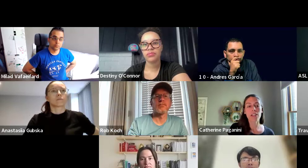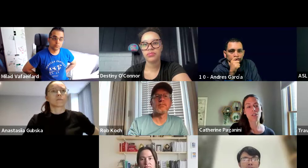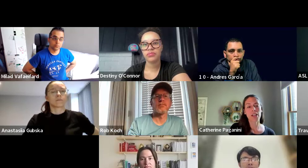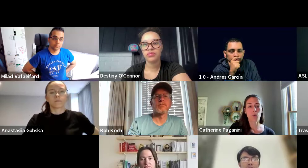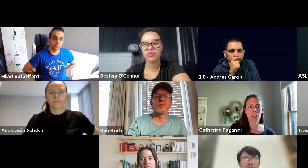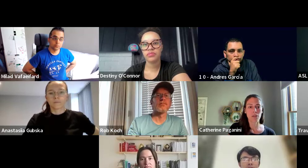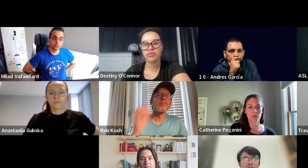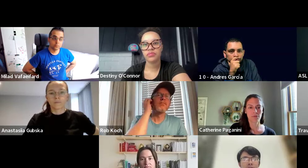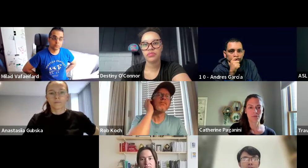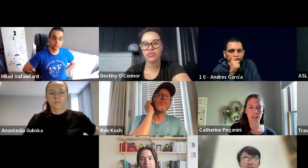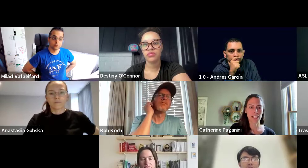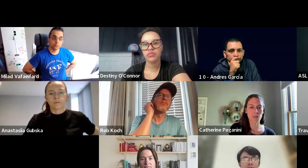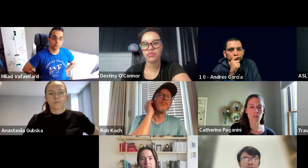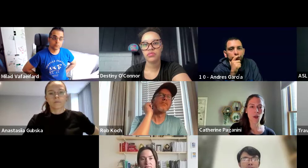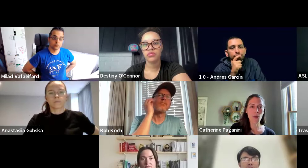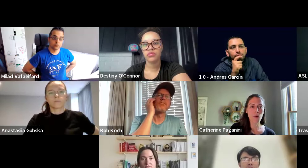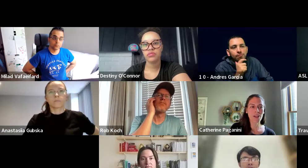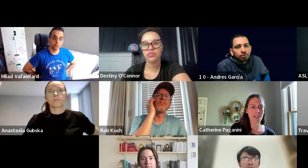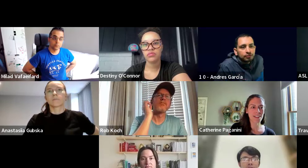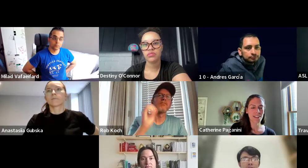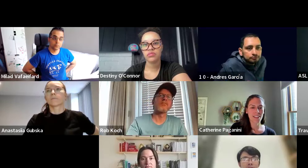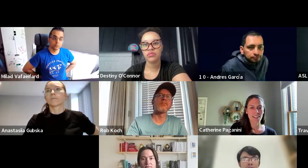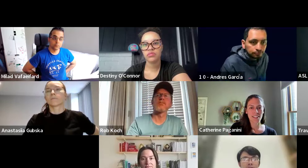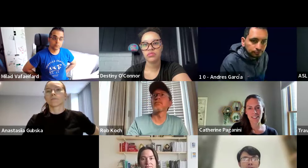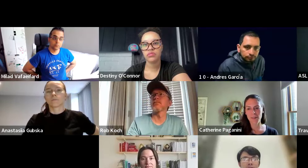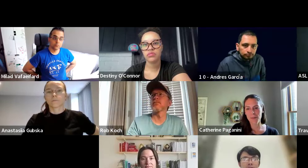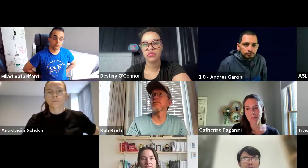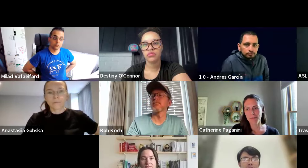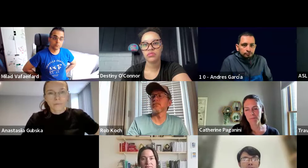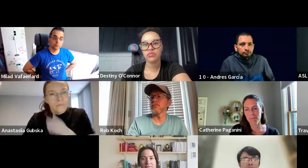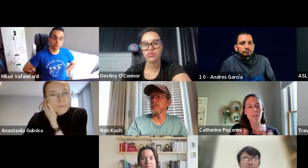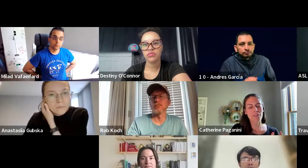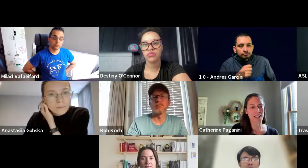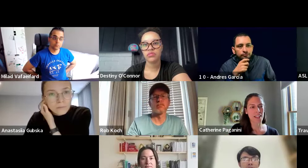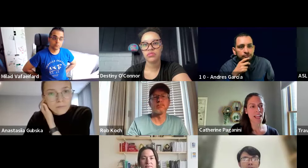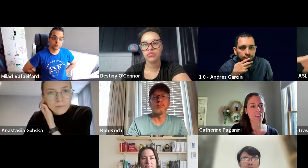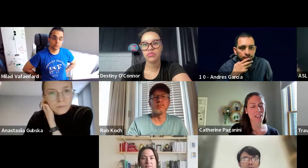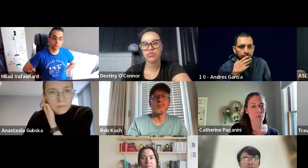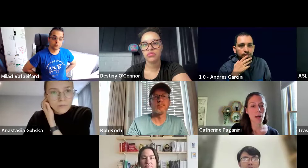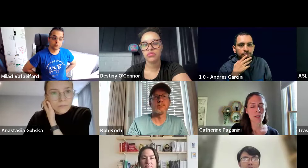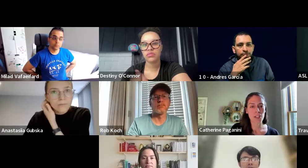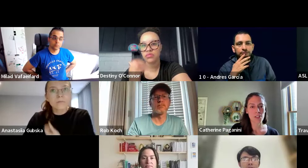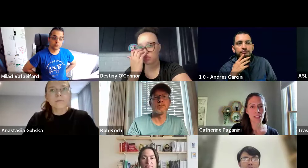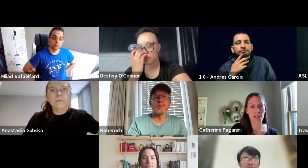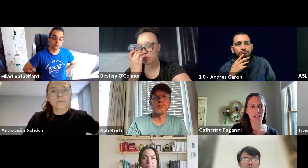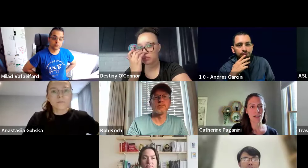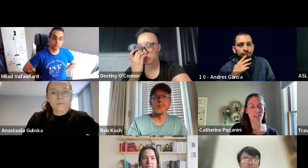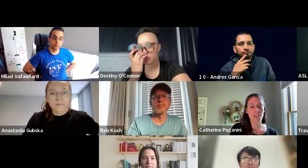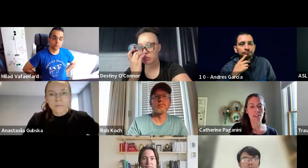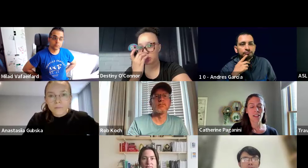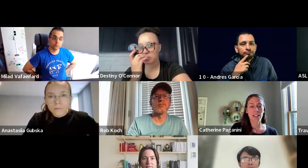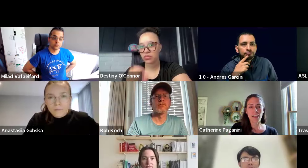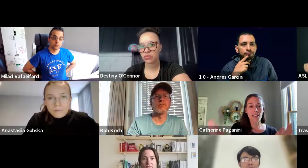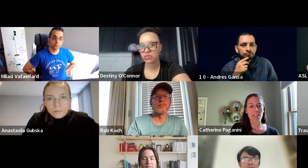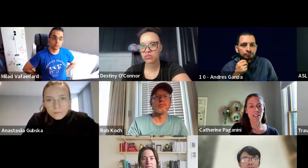we need to get the word out, right? There is no benefit in having and publishing something that